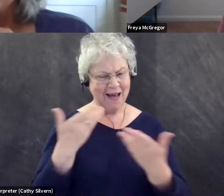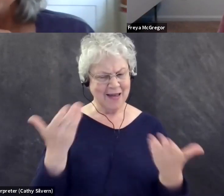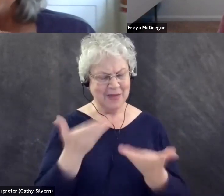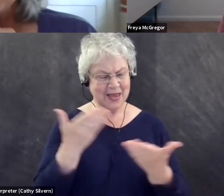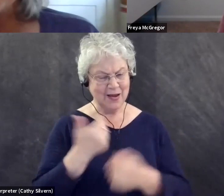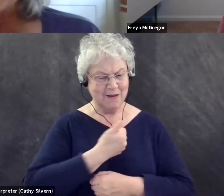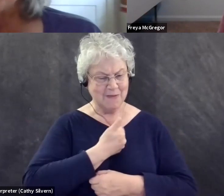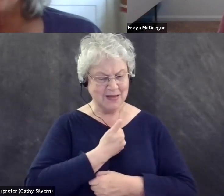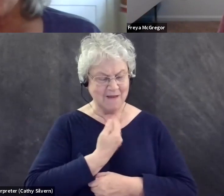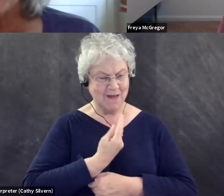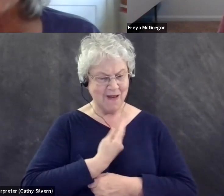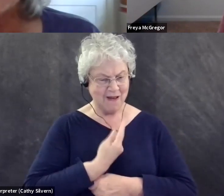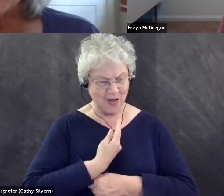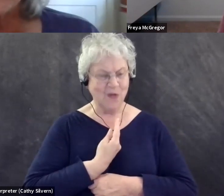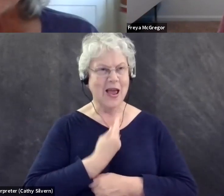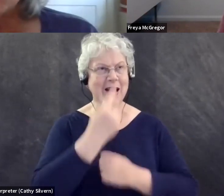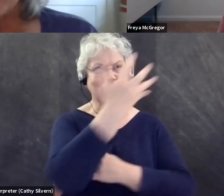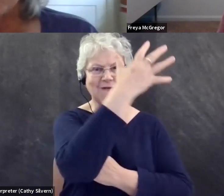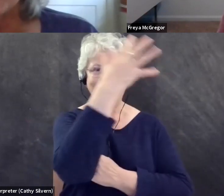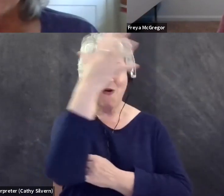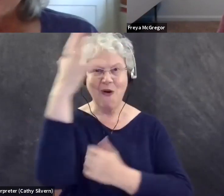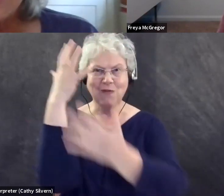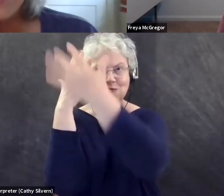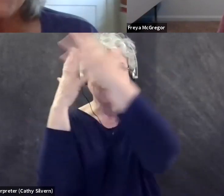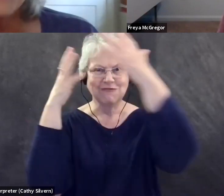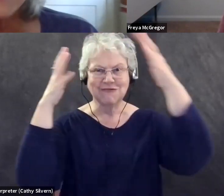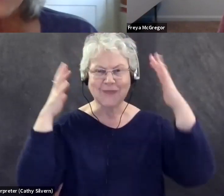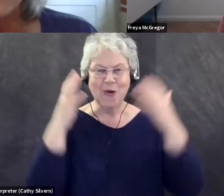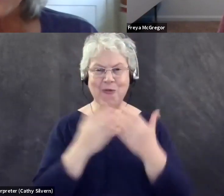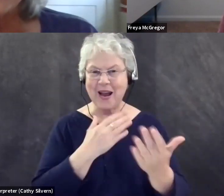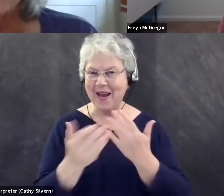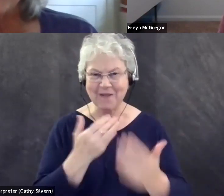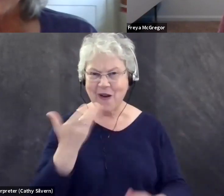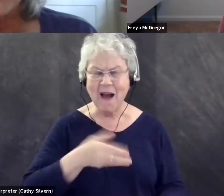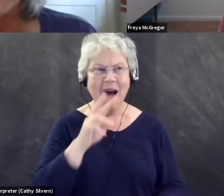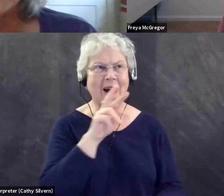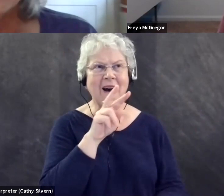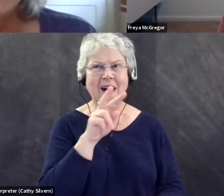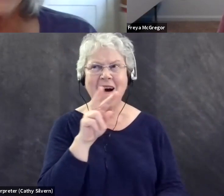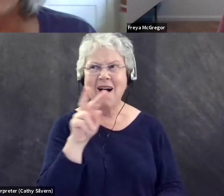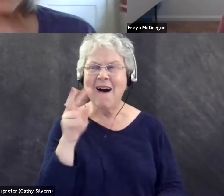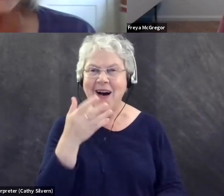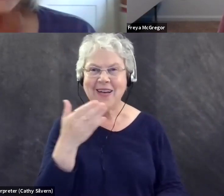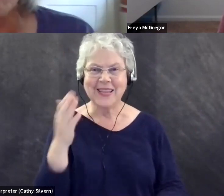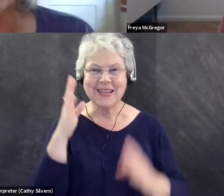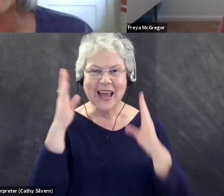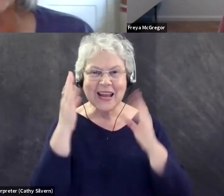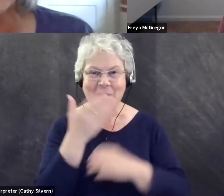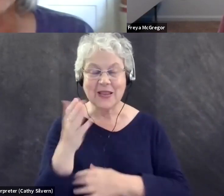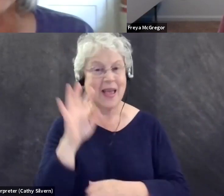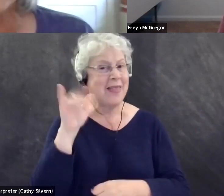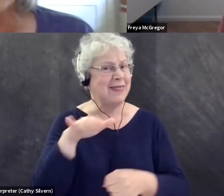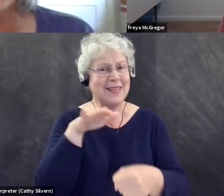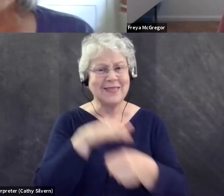myself in this forest or in this wherever, and I'm seeing things and hearing things and that's enough.